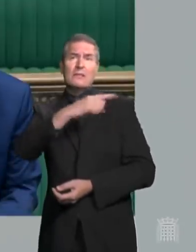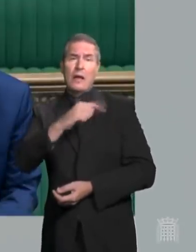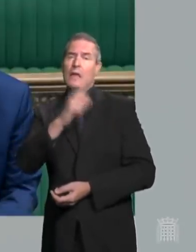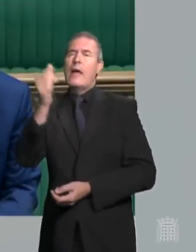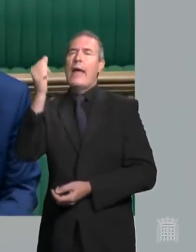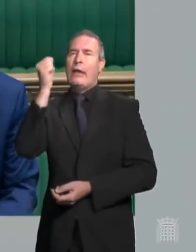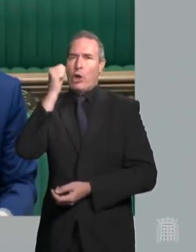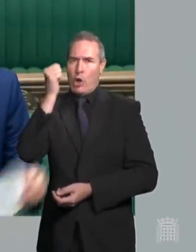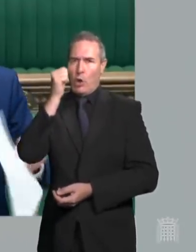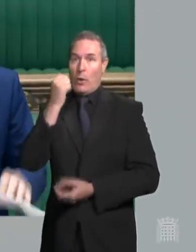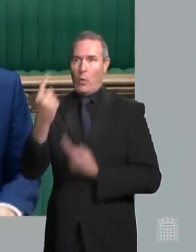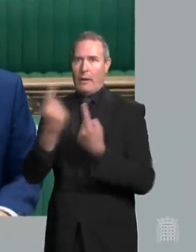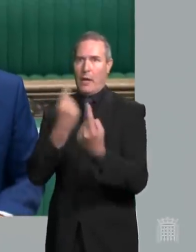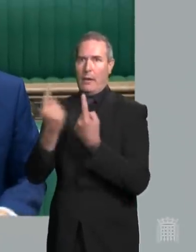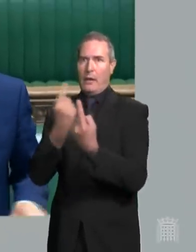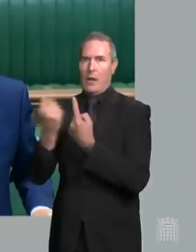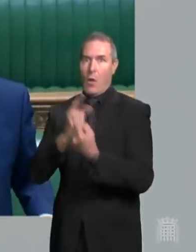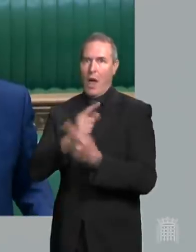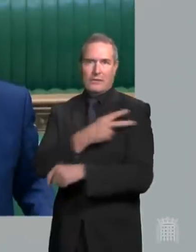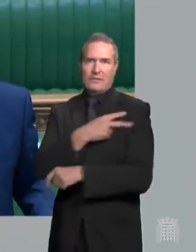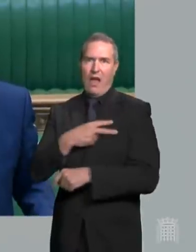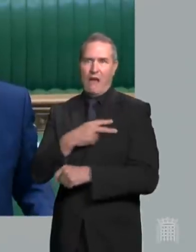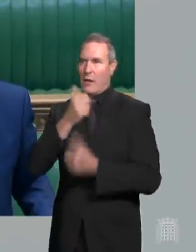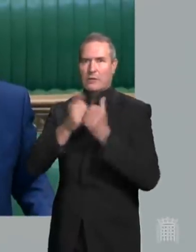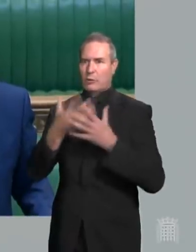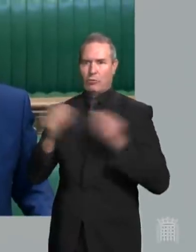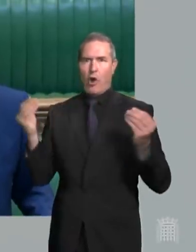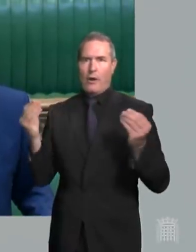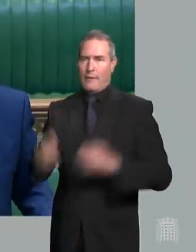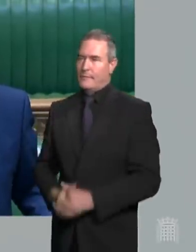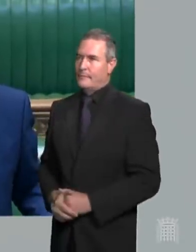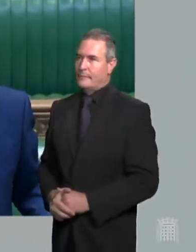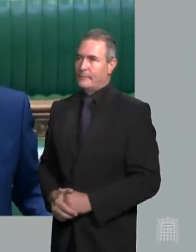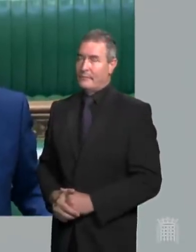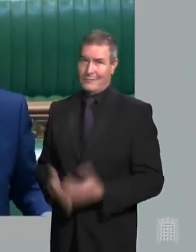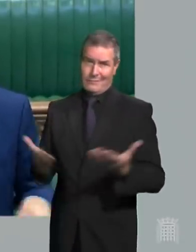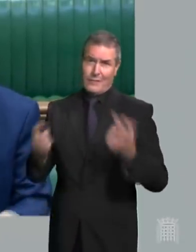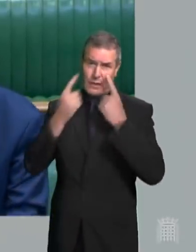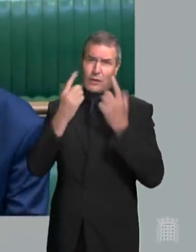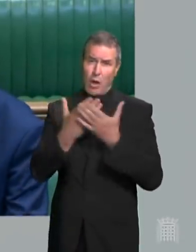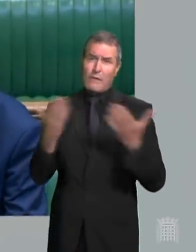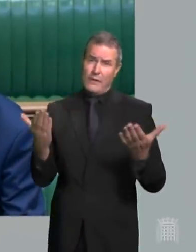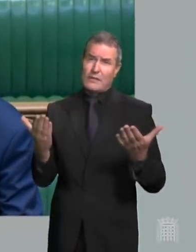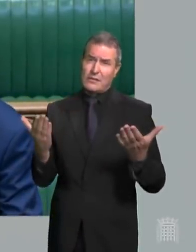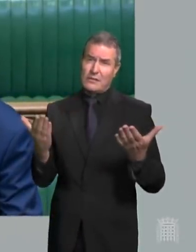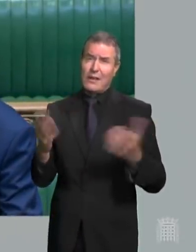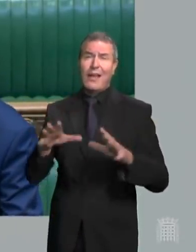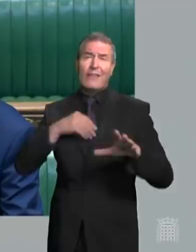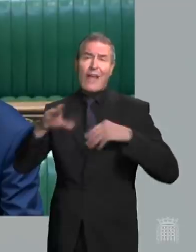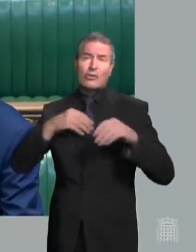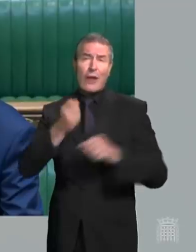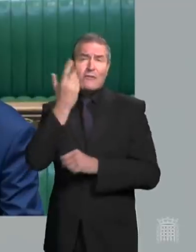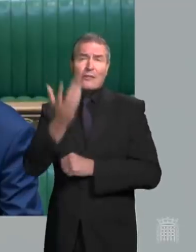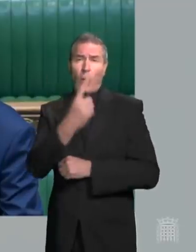of carnage because of the loss of staff and customers. It must be obvious, with case rates that high,